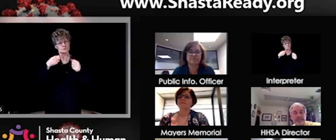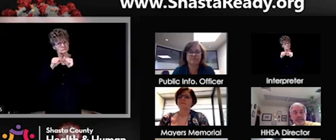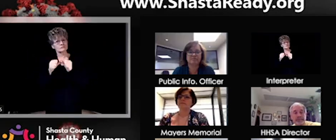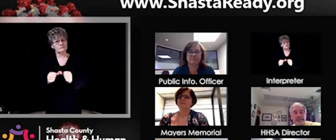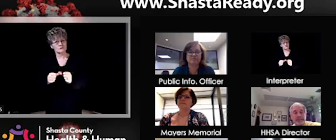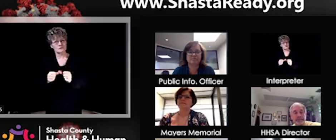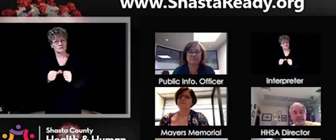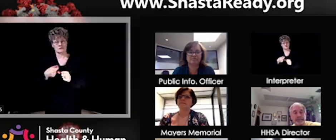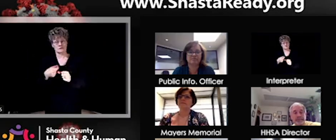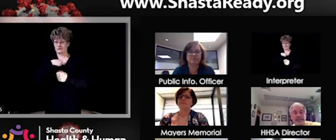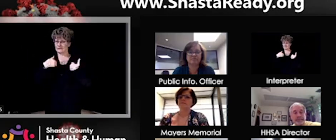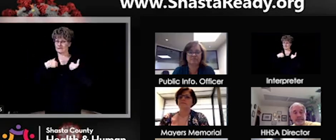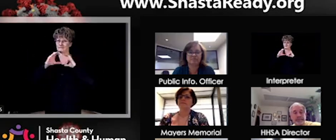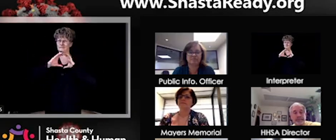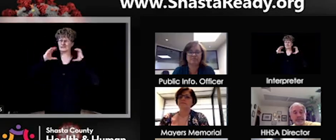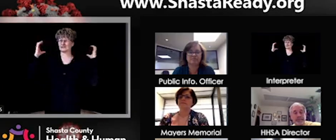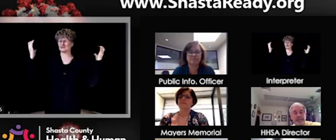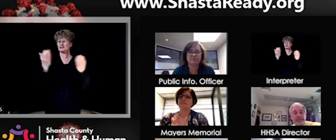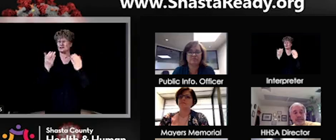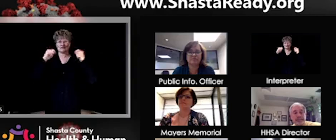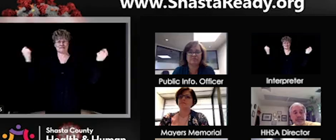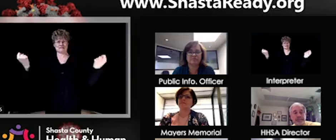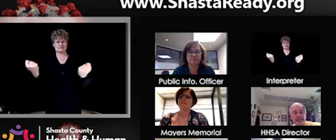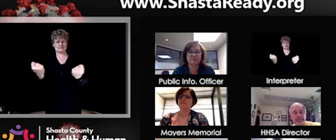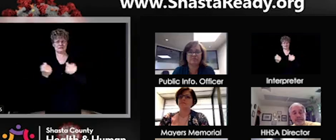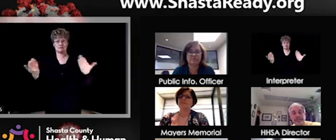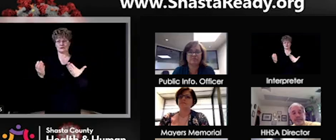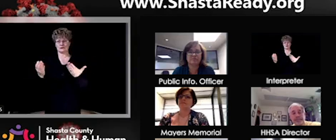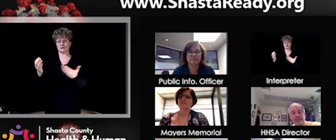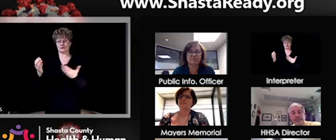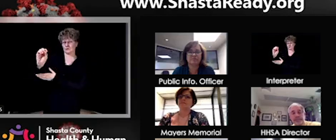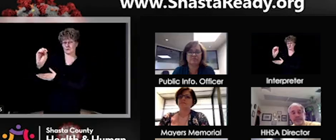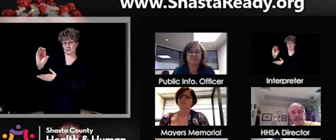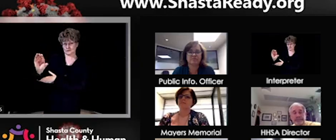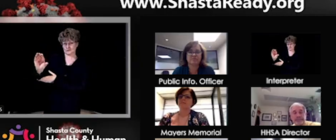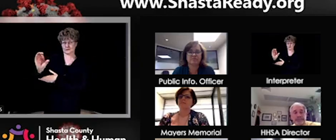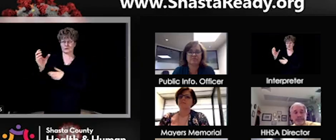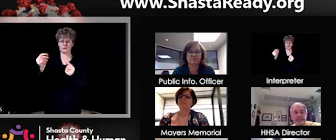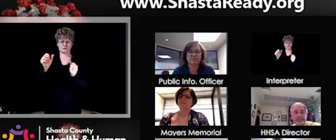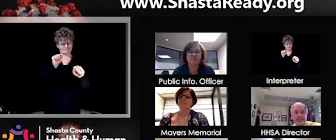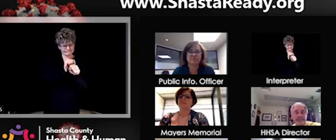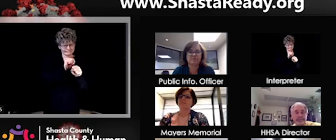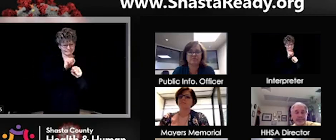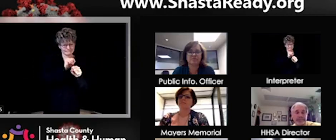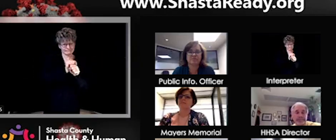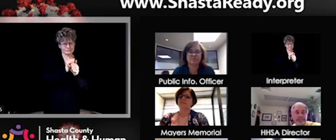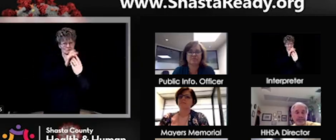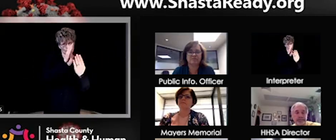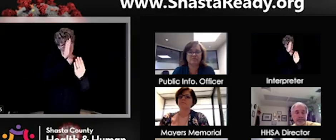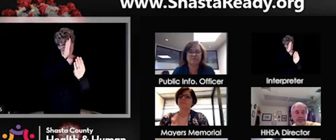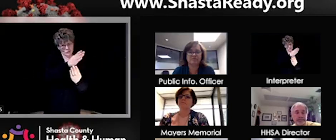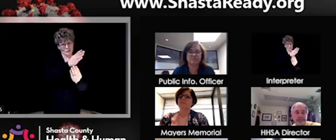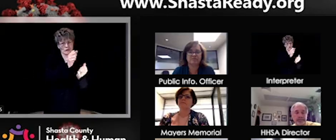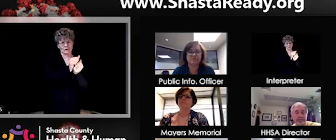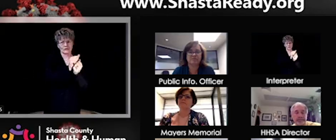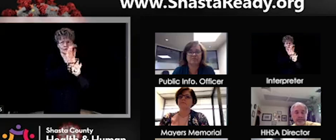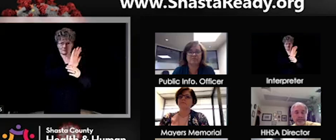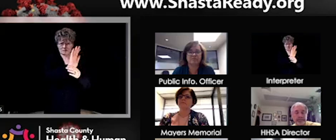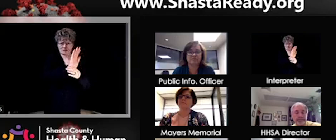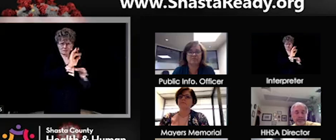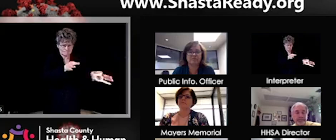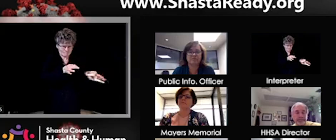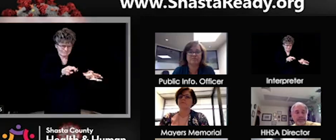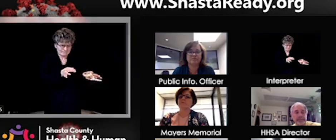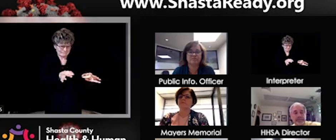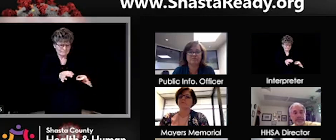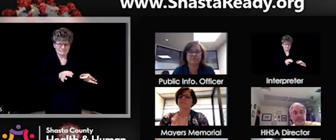the EOC that are working with businesses and other sectors to ensure they know what the guidance is and trying. And most of them really want to try and